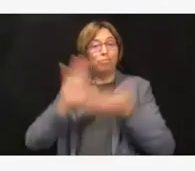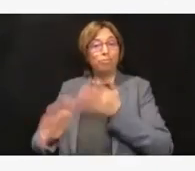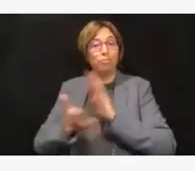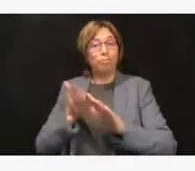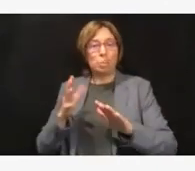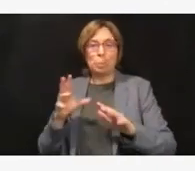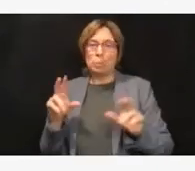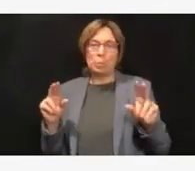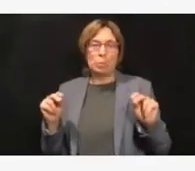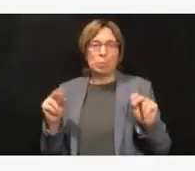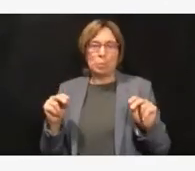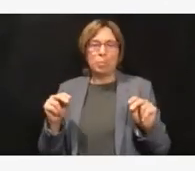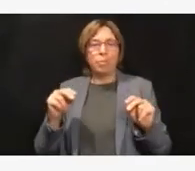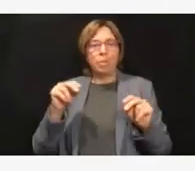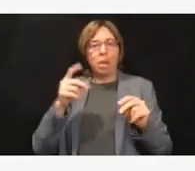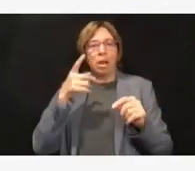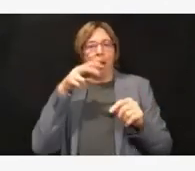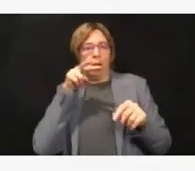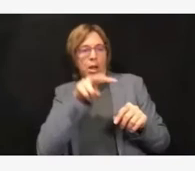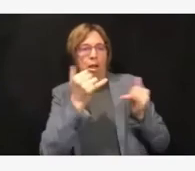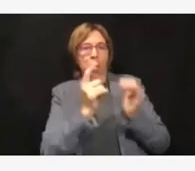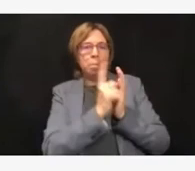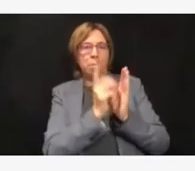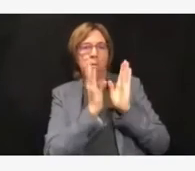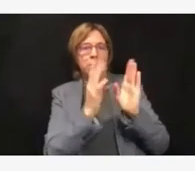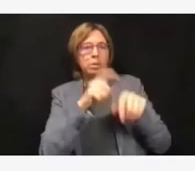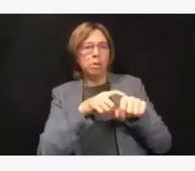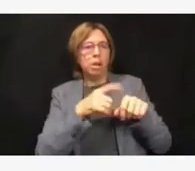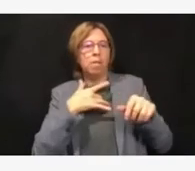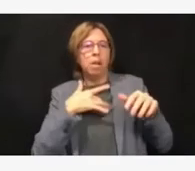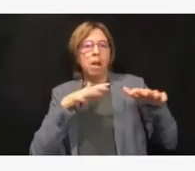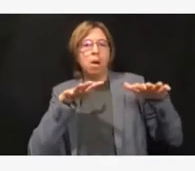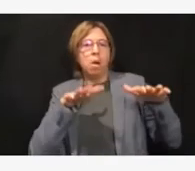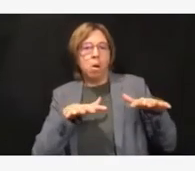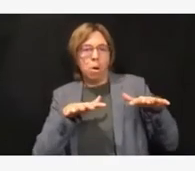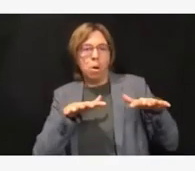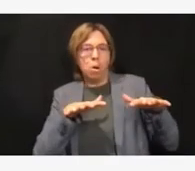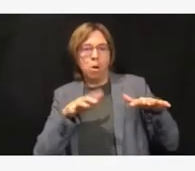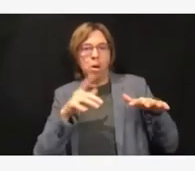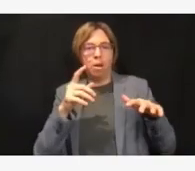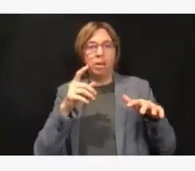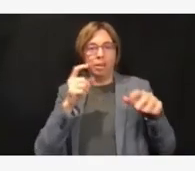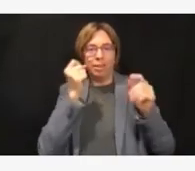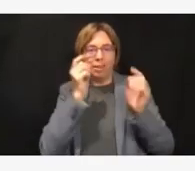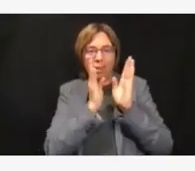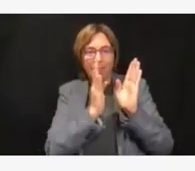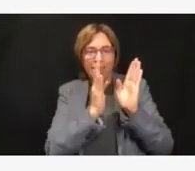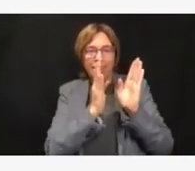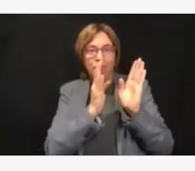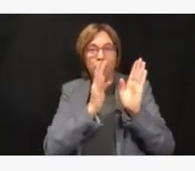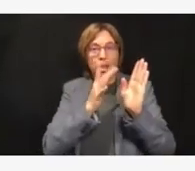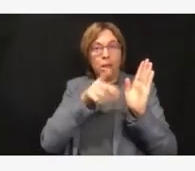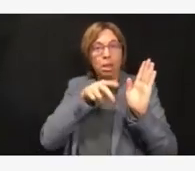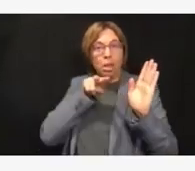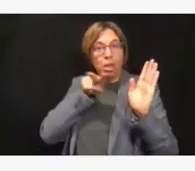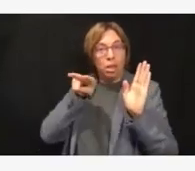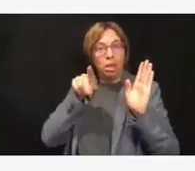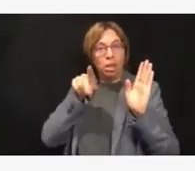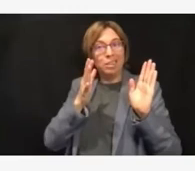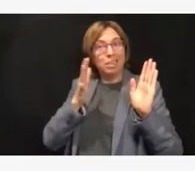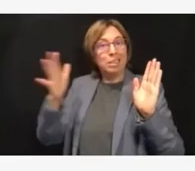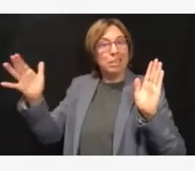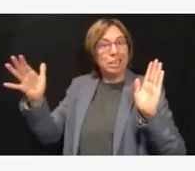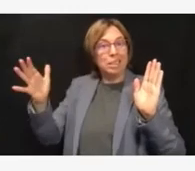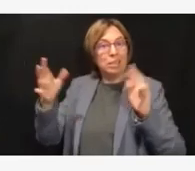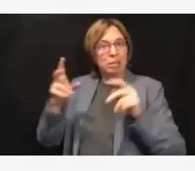where we can collect ourselves, reflect on the innovations that we implemented, the things that